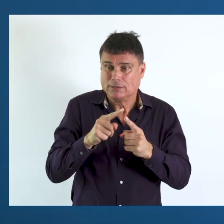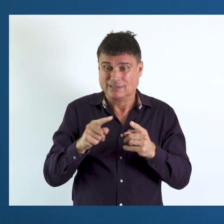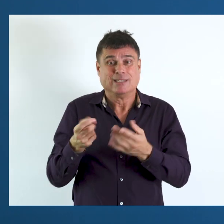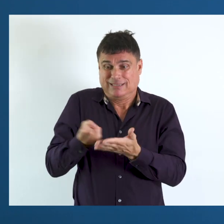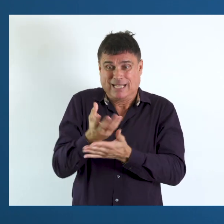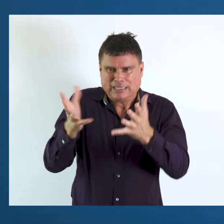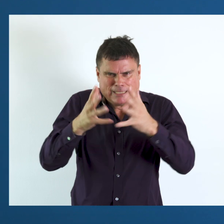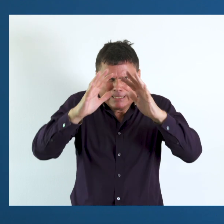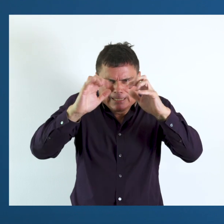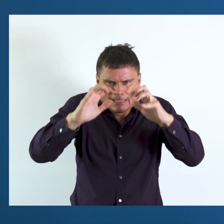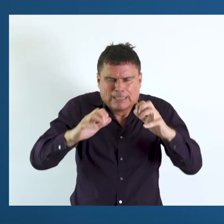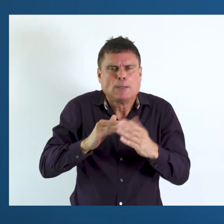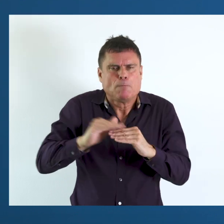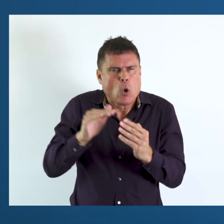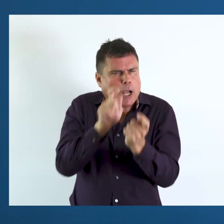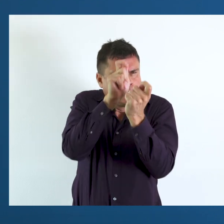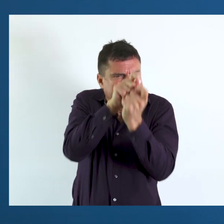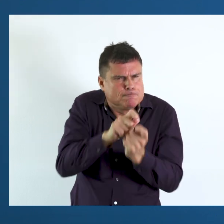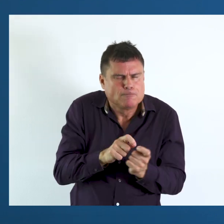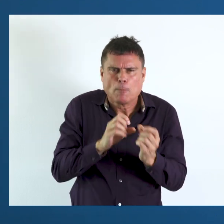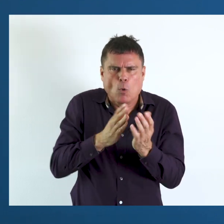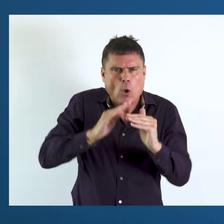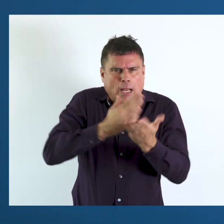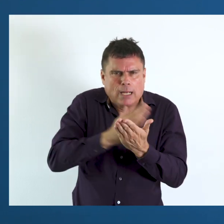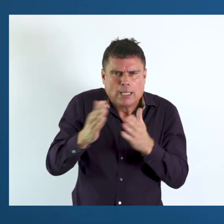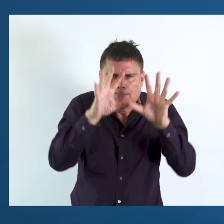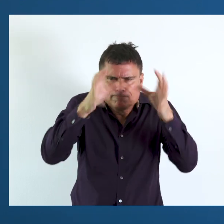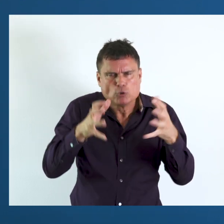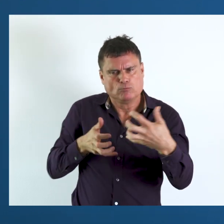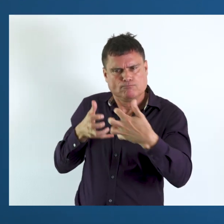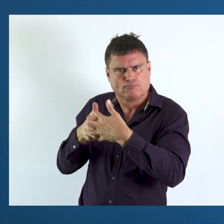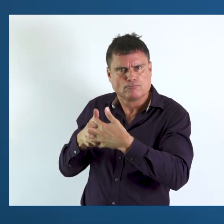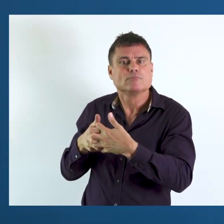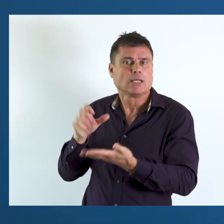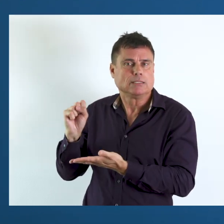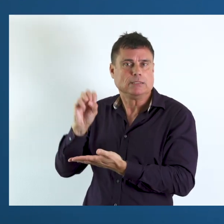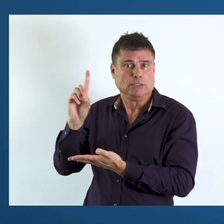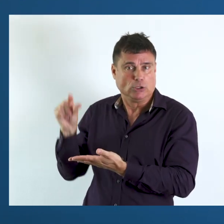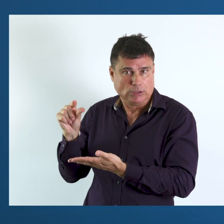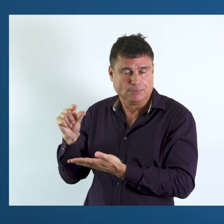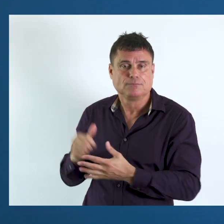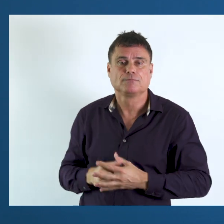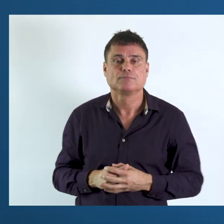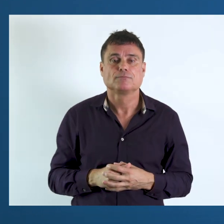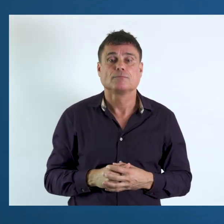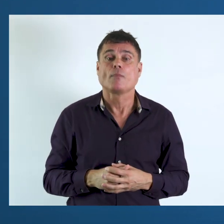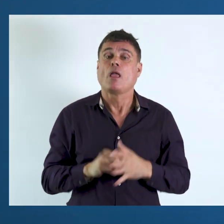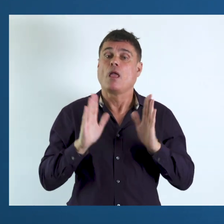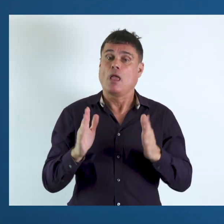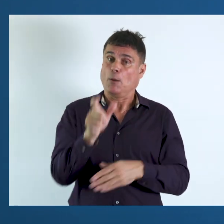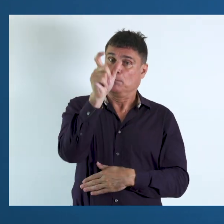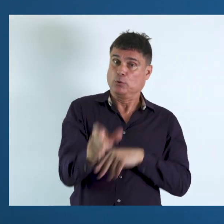data internationally and disaggregating outcome indicators for the SDGs is that line in